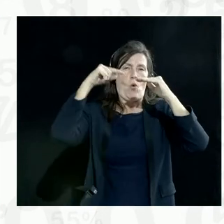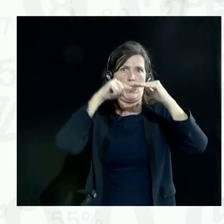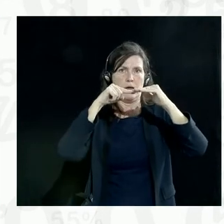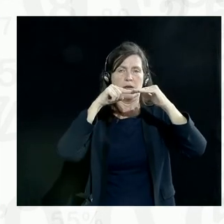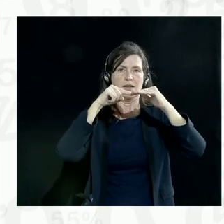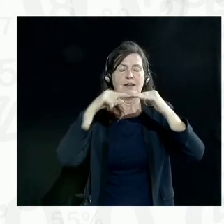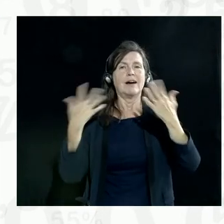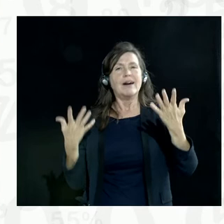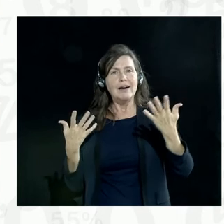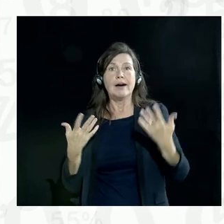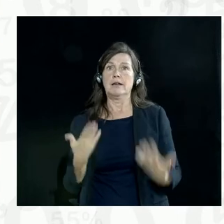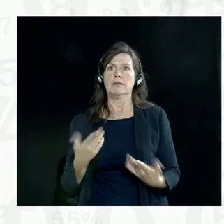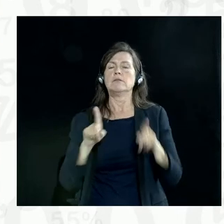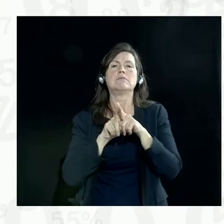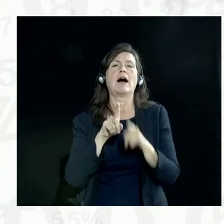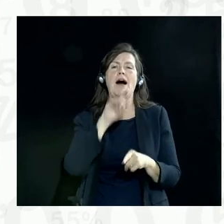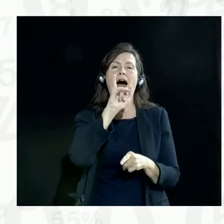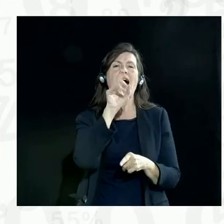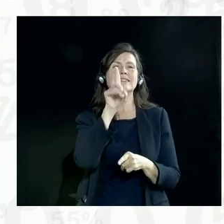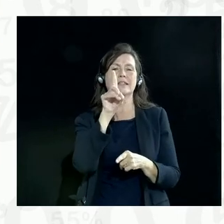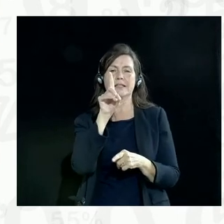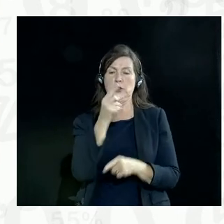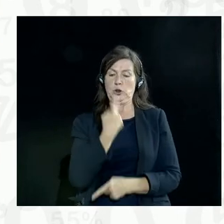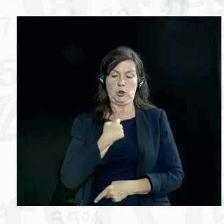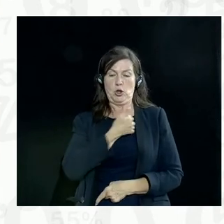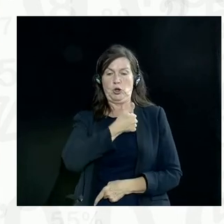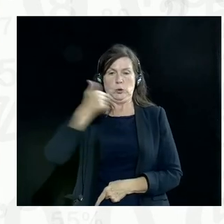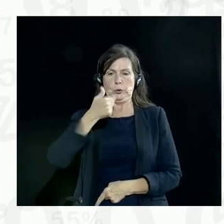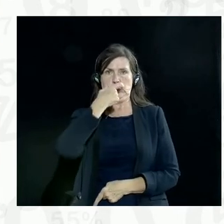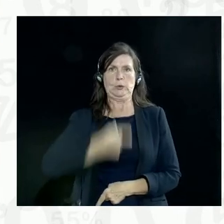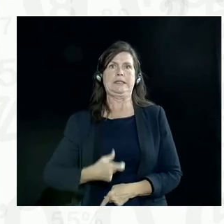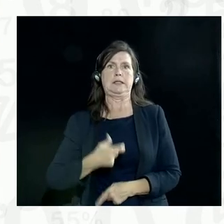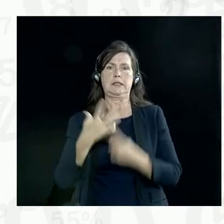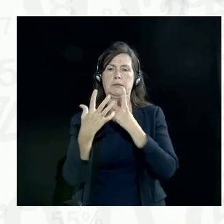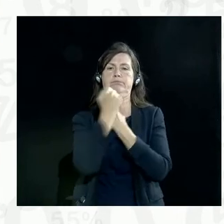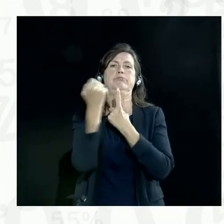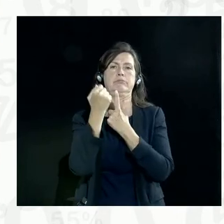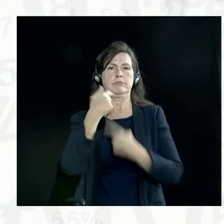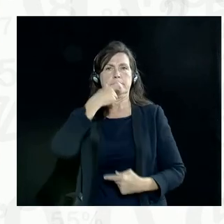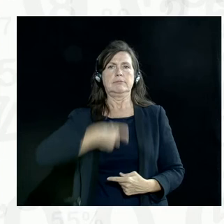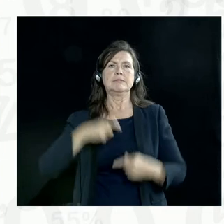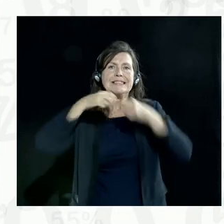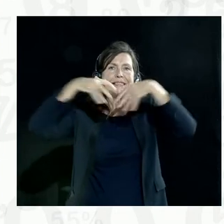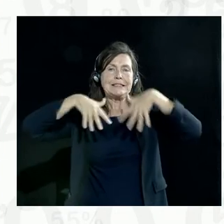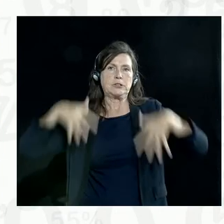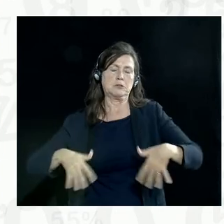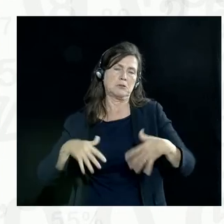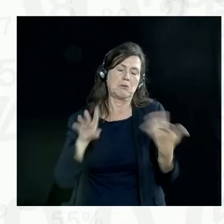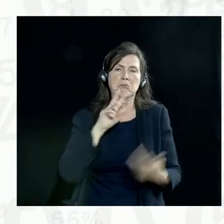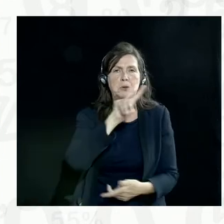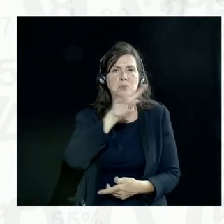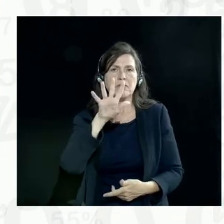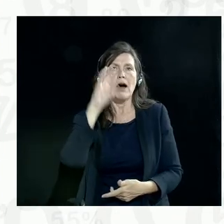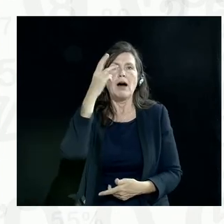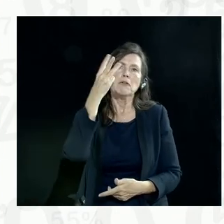before the unique identification system in India, public subsidies, there were leakages for about 25 to 30 percent of